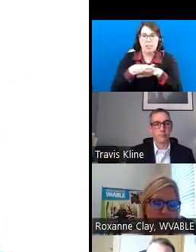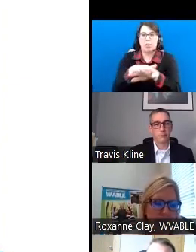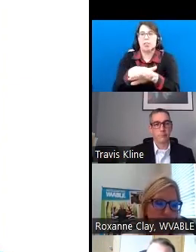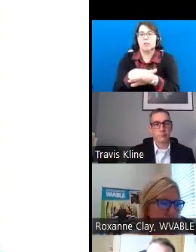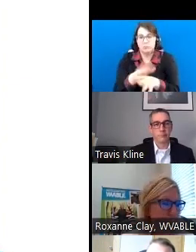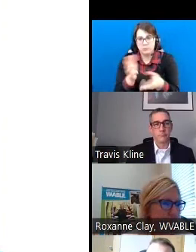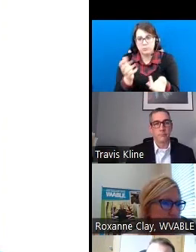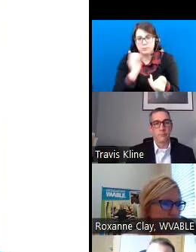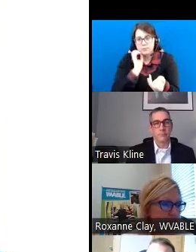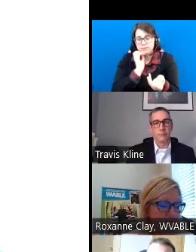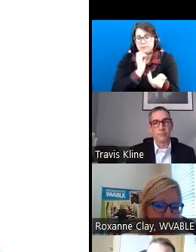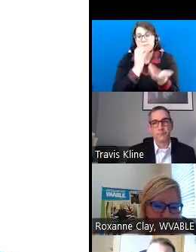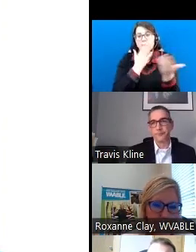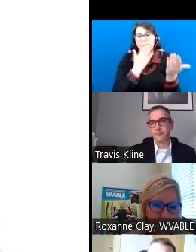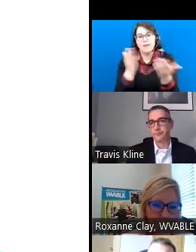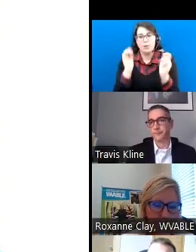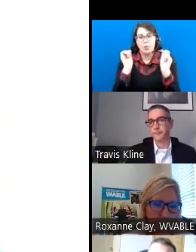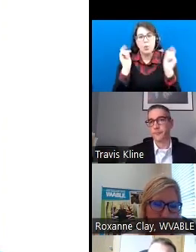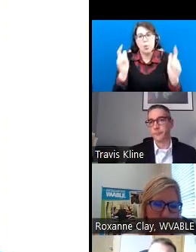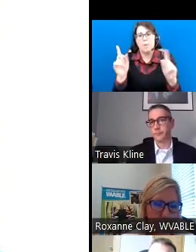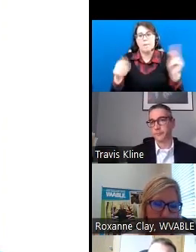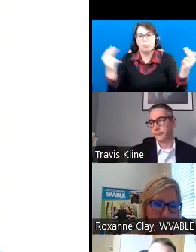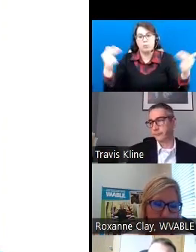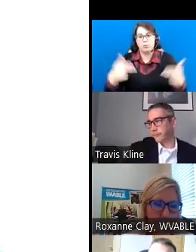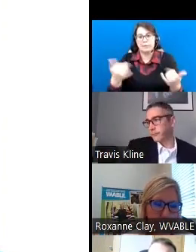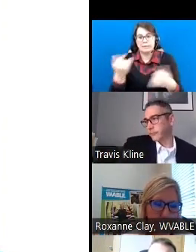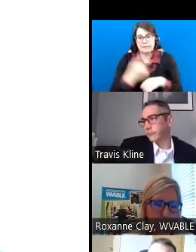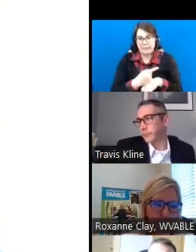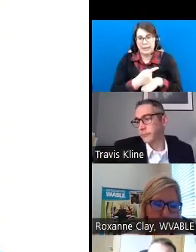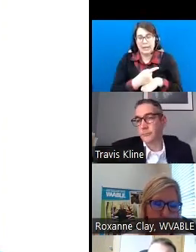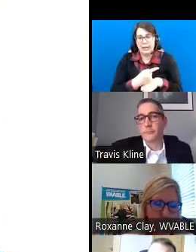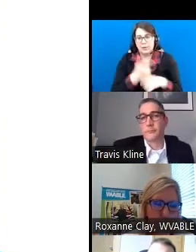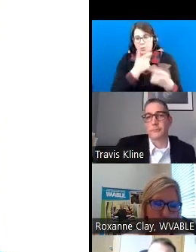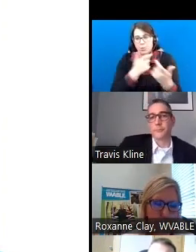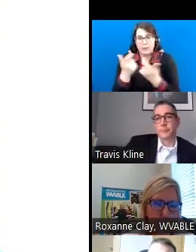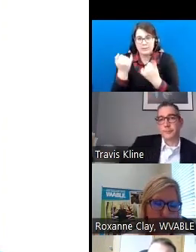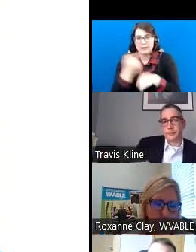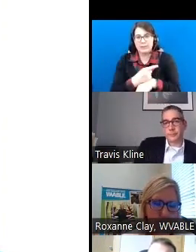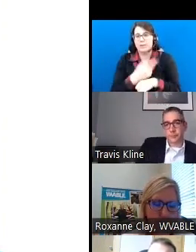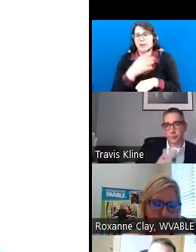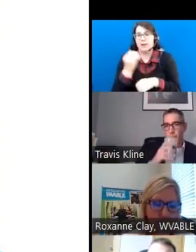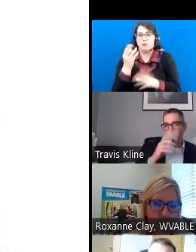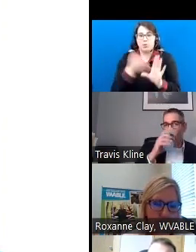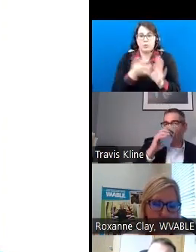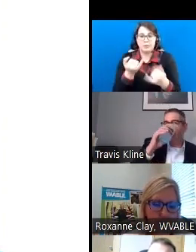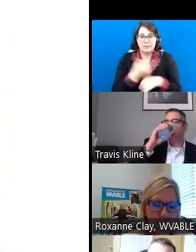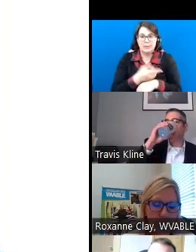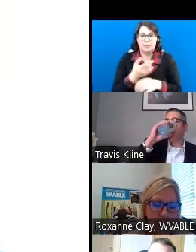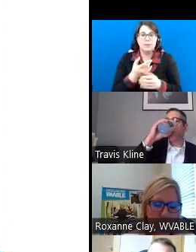And so thanks to all of our attendees for participating and joining us today, you